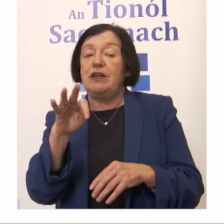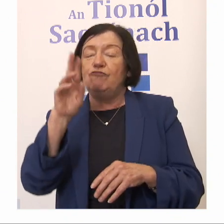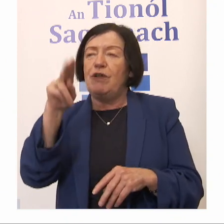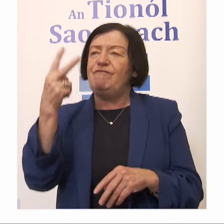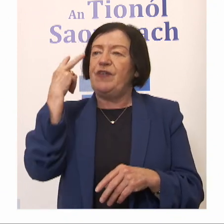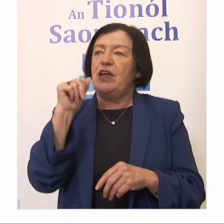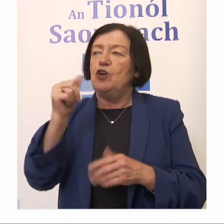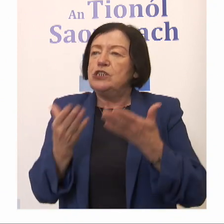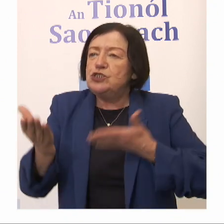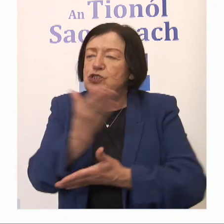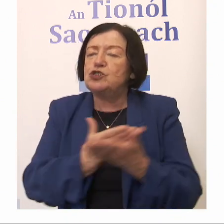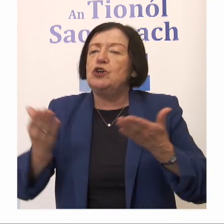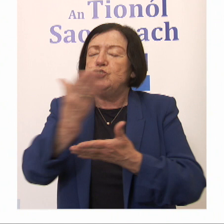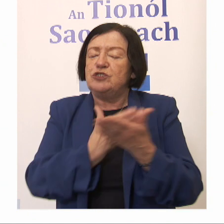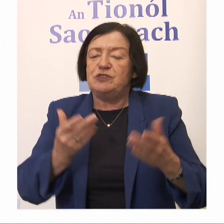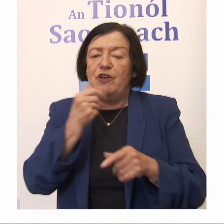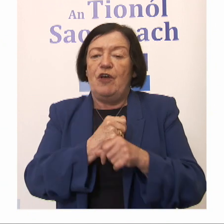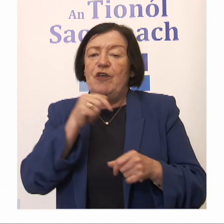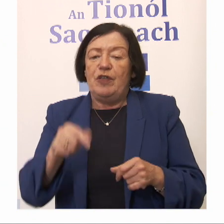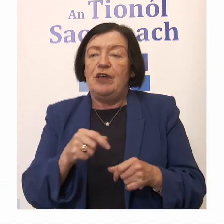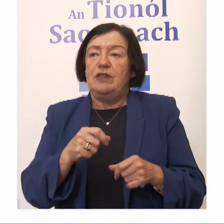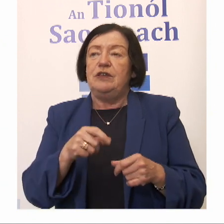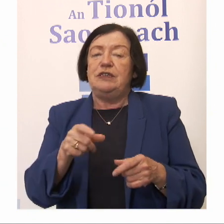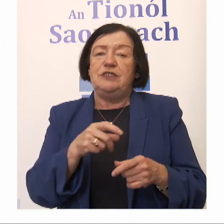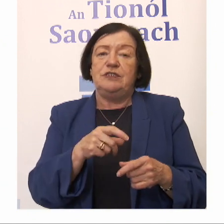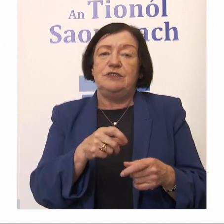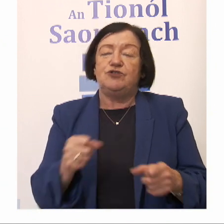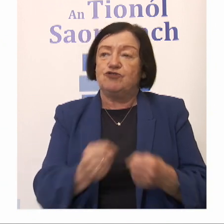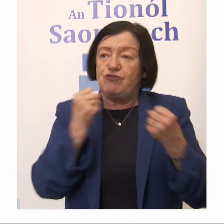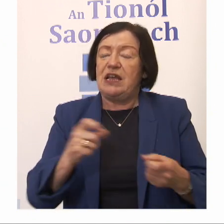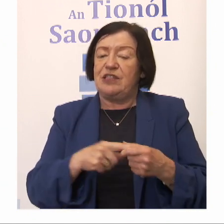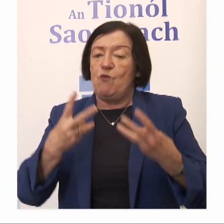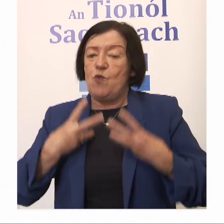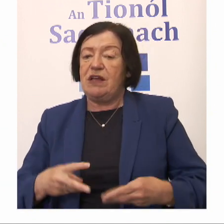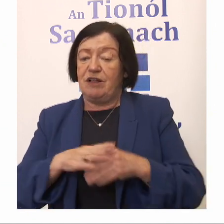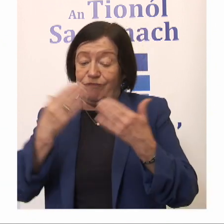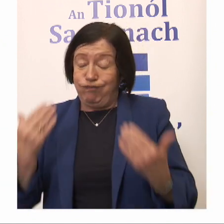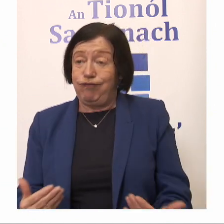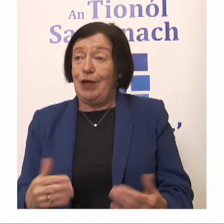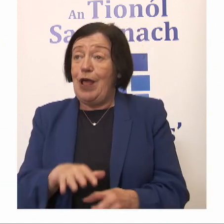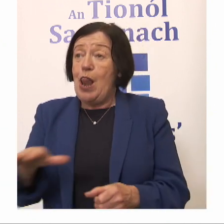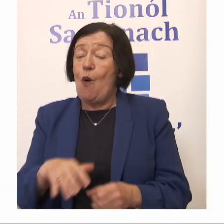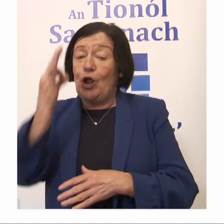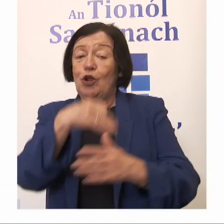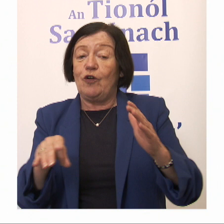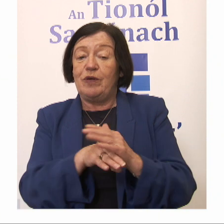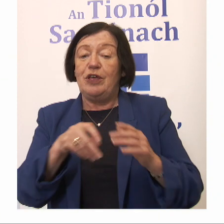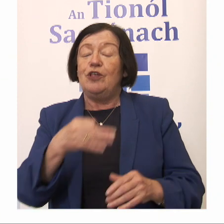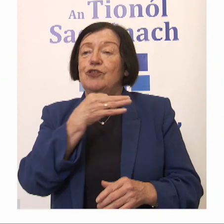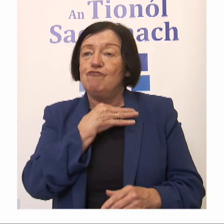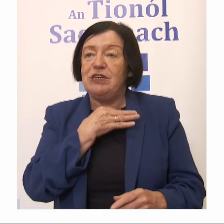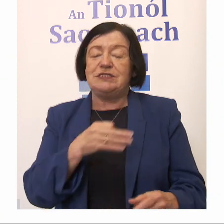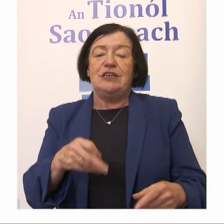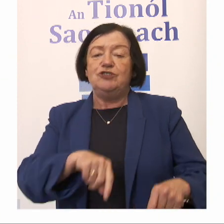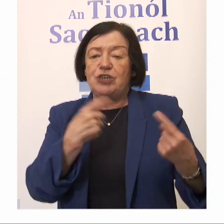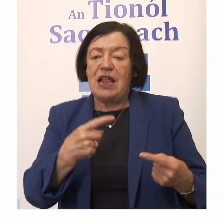your discussions, we're talking about the strengths and the weaknesses of the current model of local government. We looked at the potential risks, benefits, challenges,